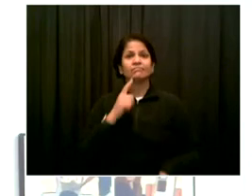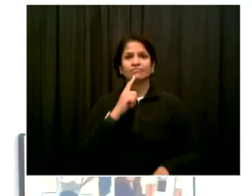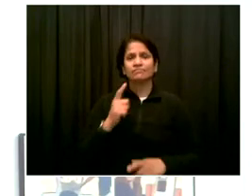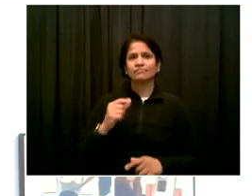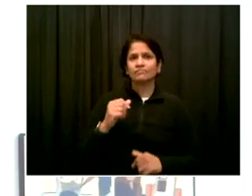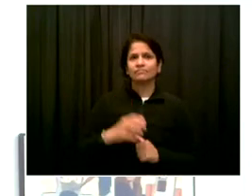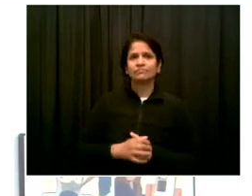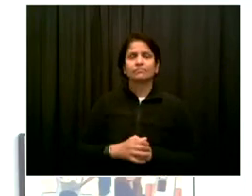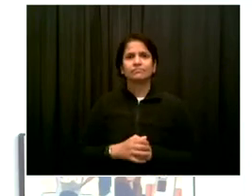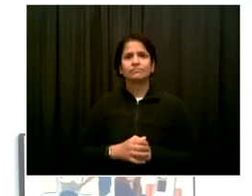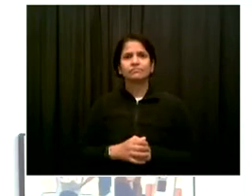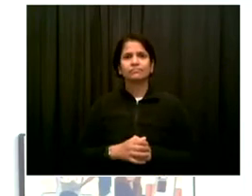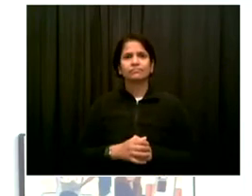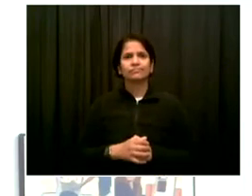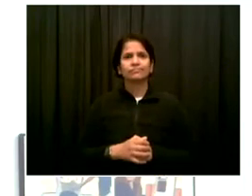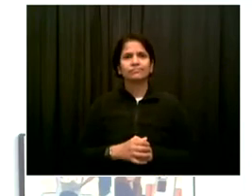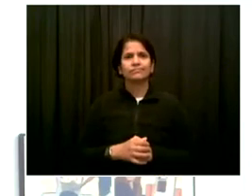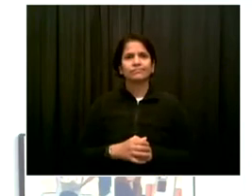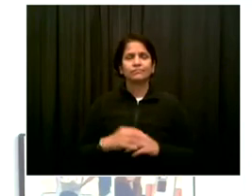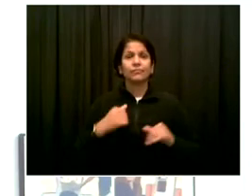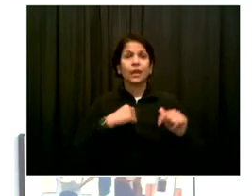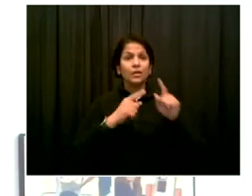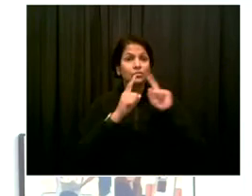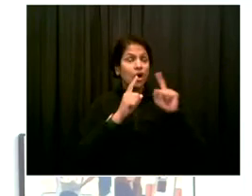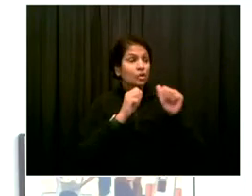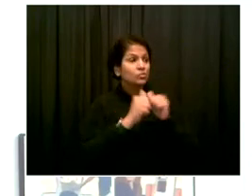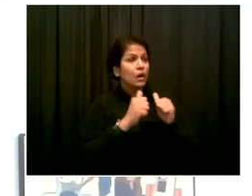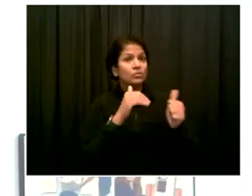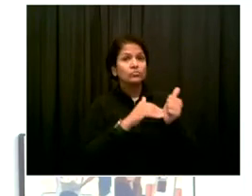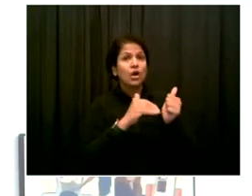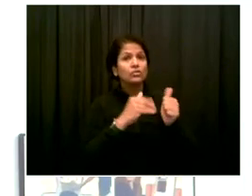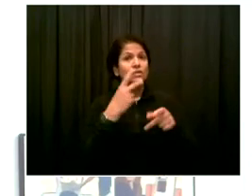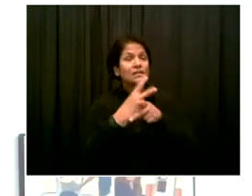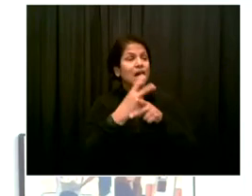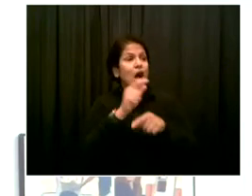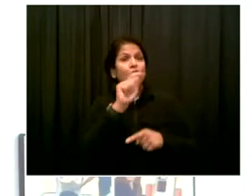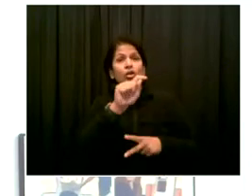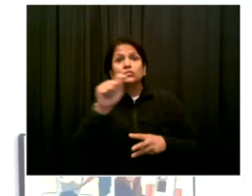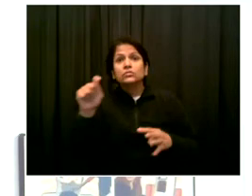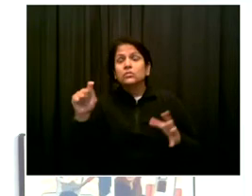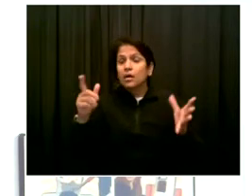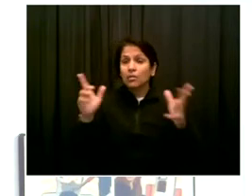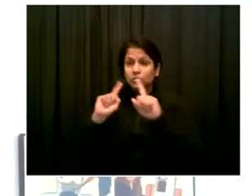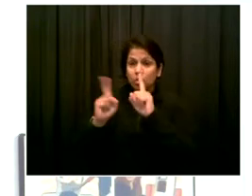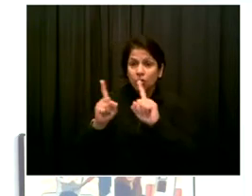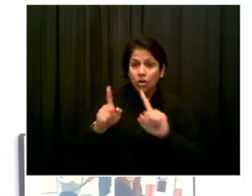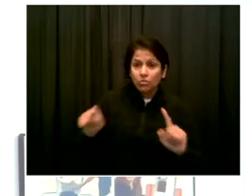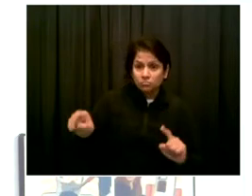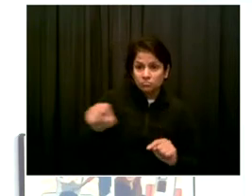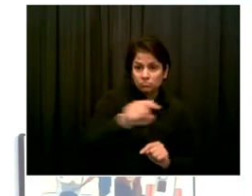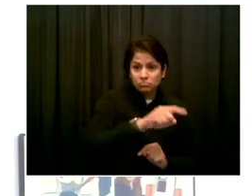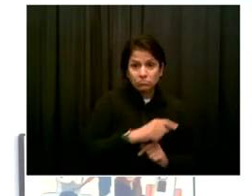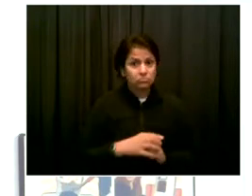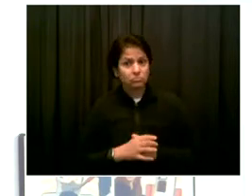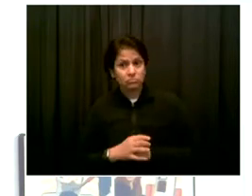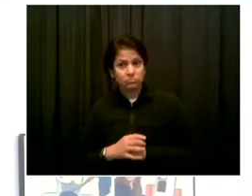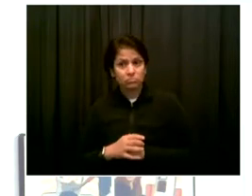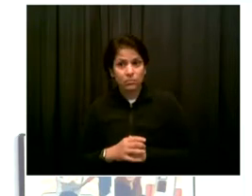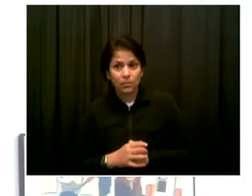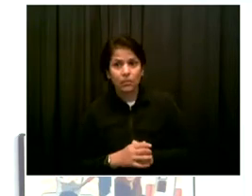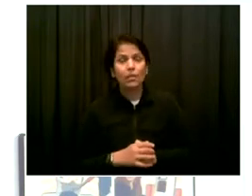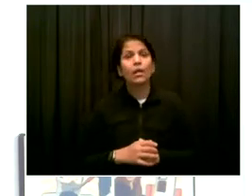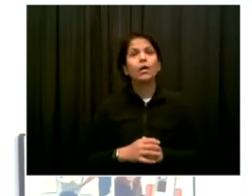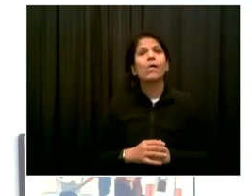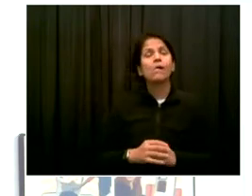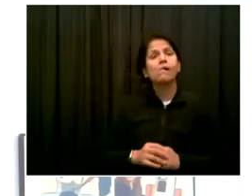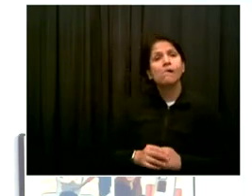fellow clinicians and other healthcare workers is, uh, not so much about, um, getting to FDA approval, um, but